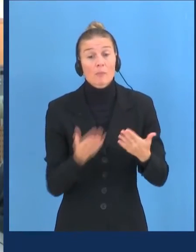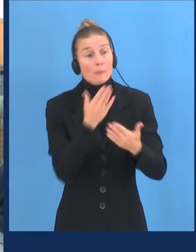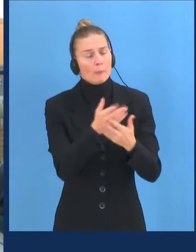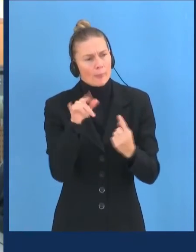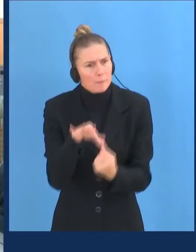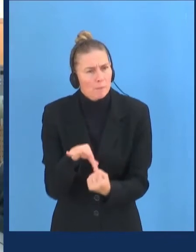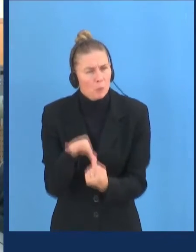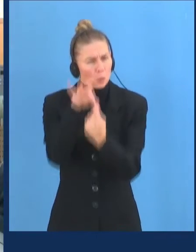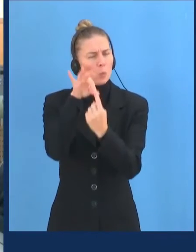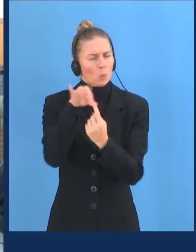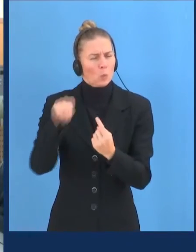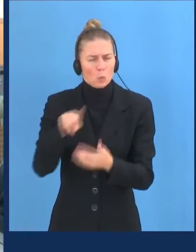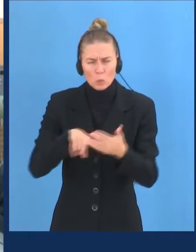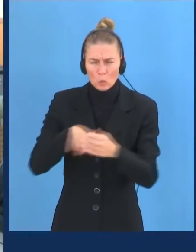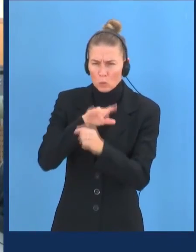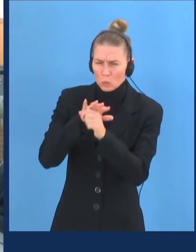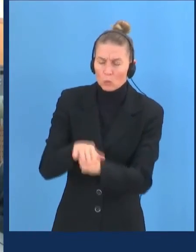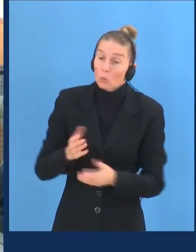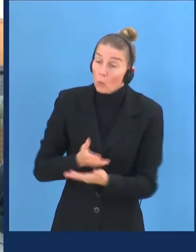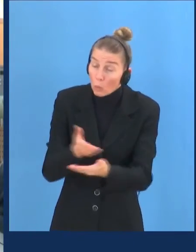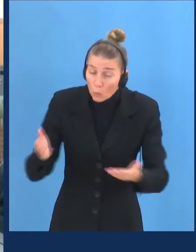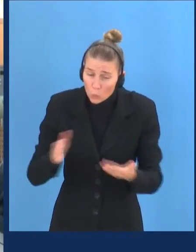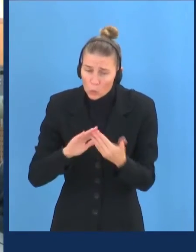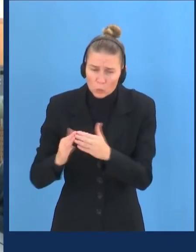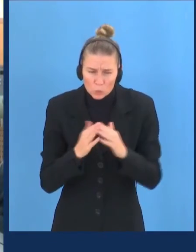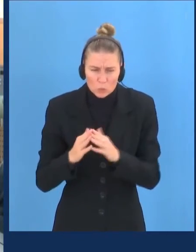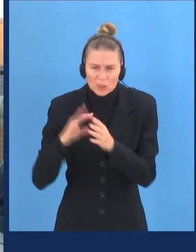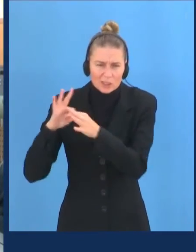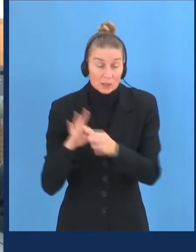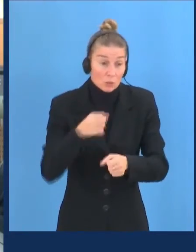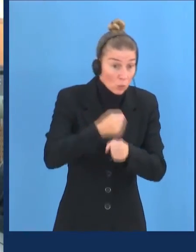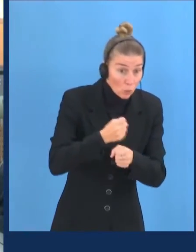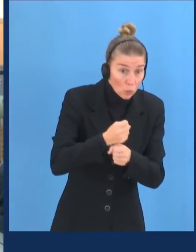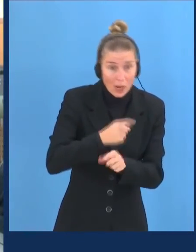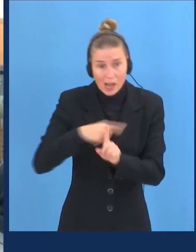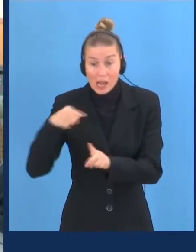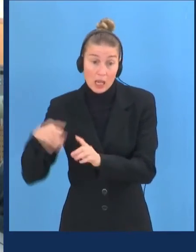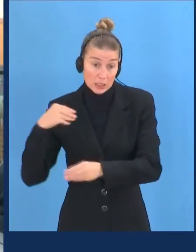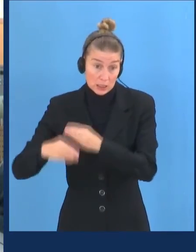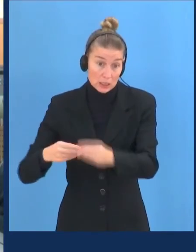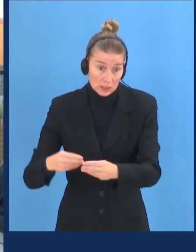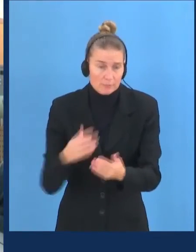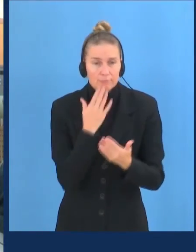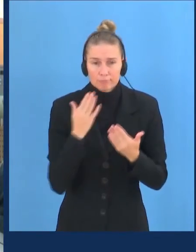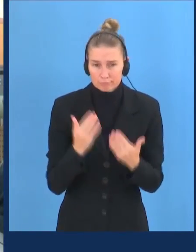discriminatory practices affecting all communities discriminated on work and descent. And I thank you.